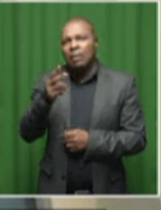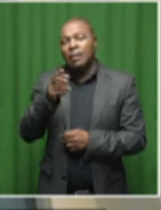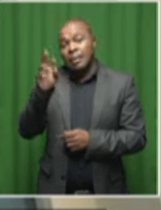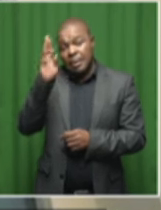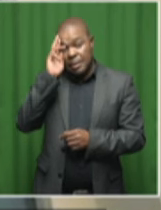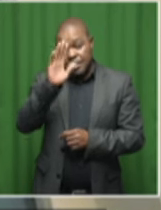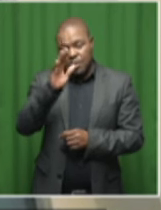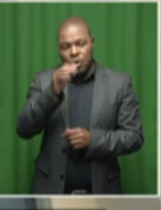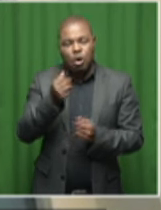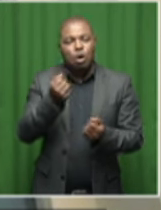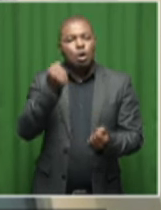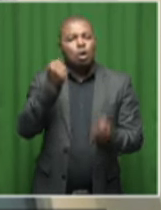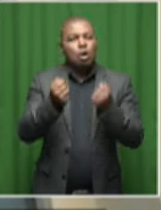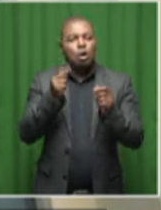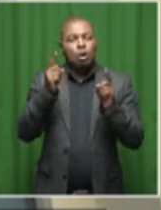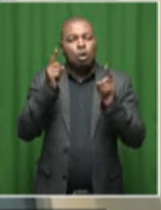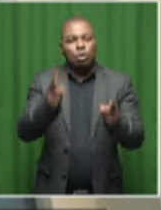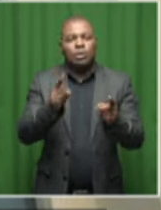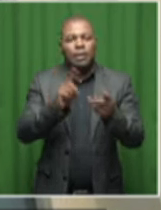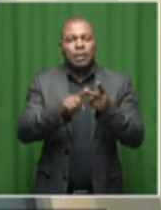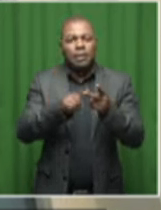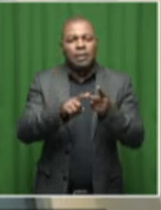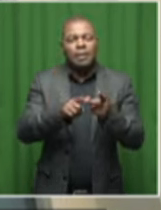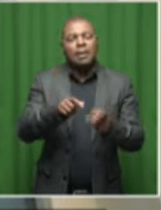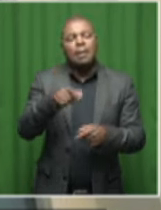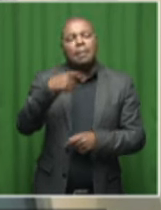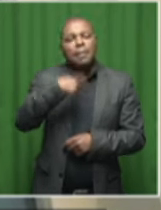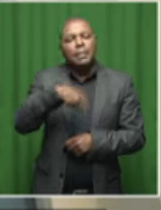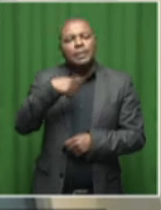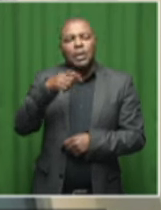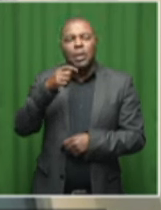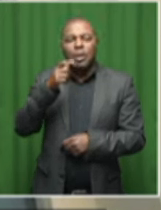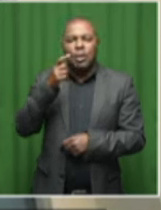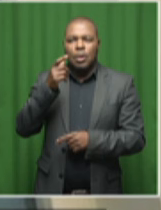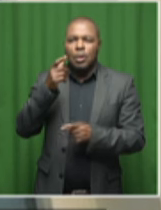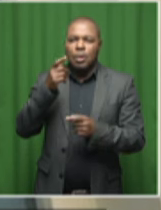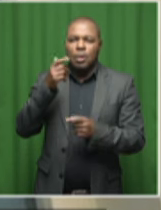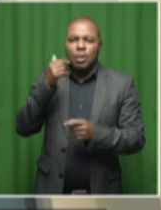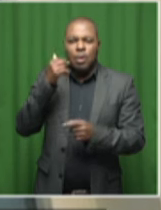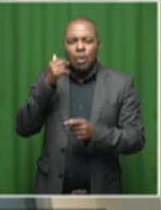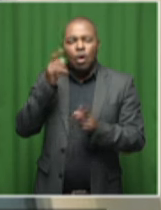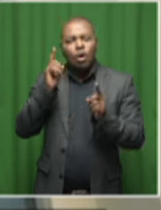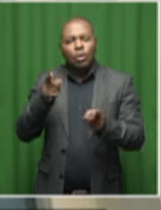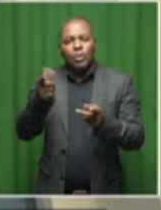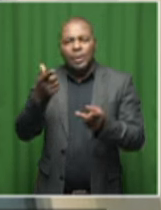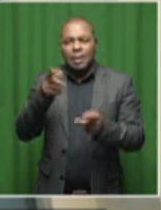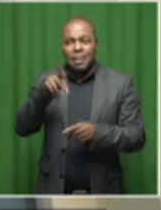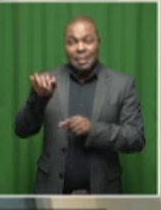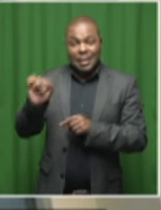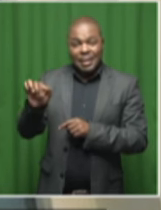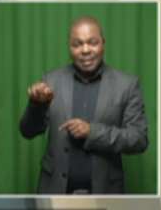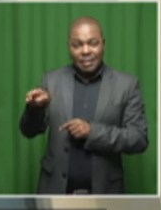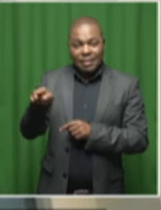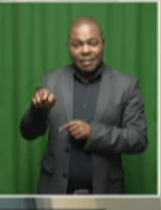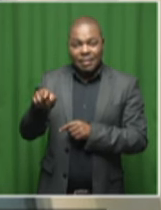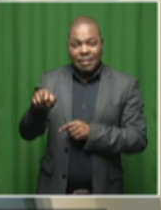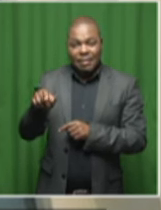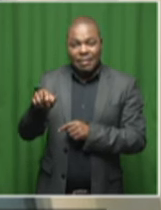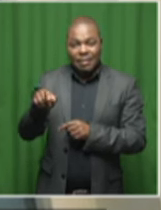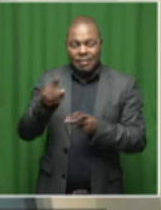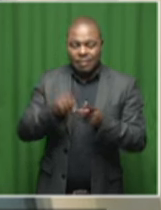there were court orders, personal costs that were given to the PP. And at some point, we